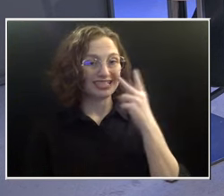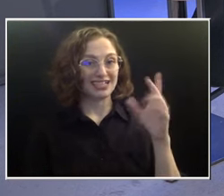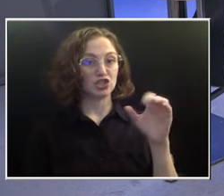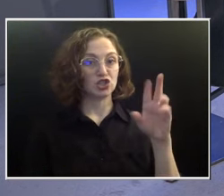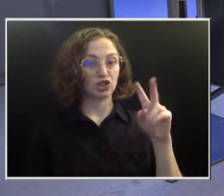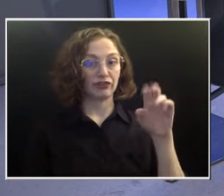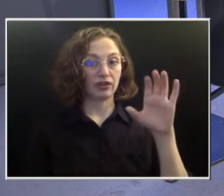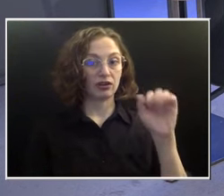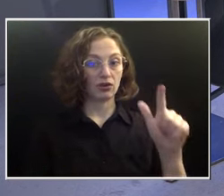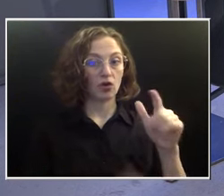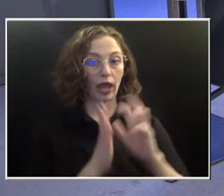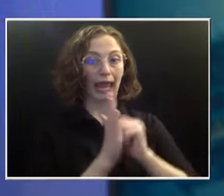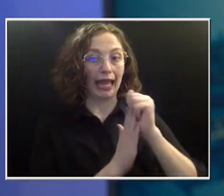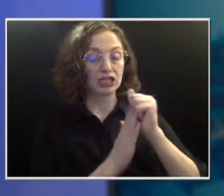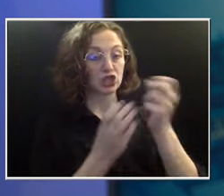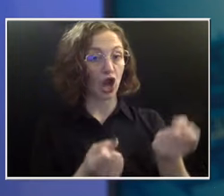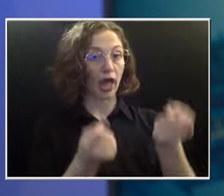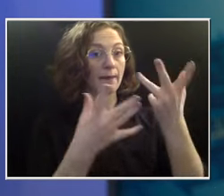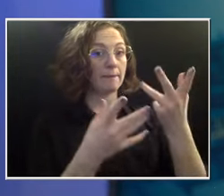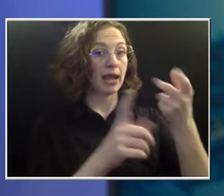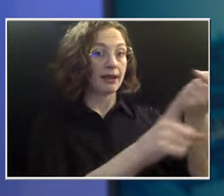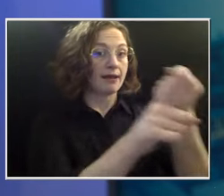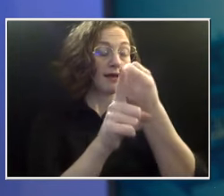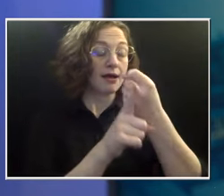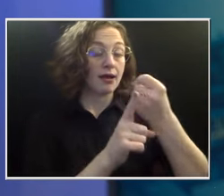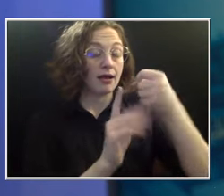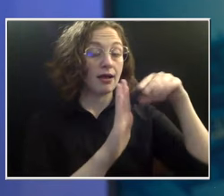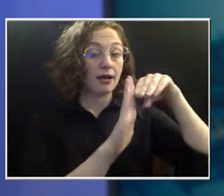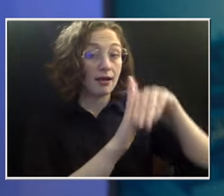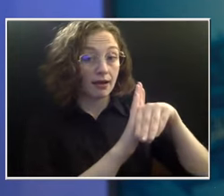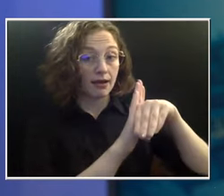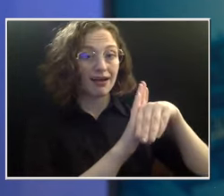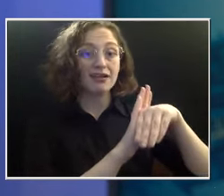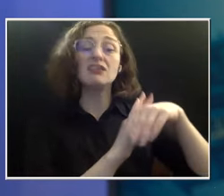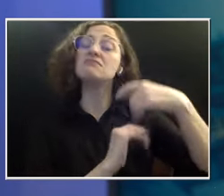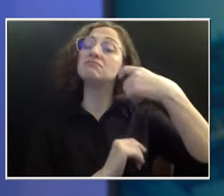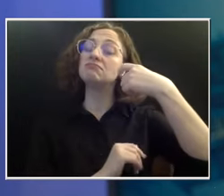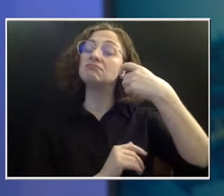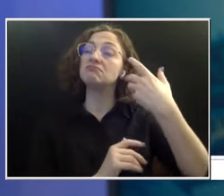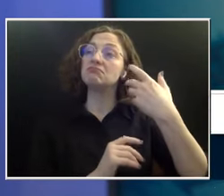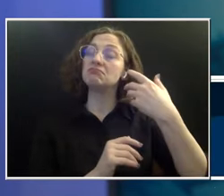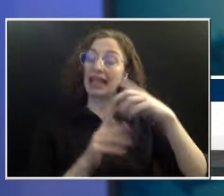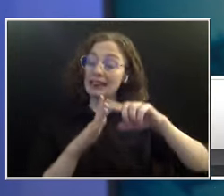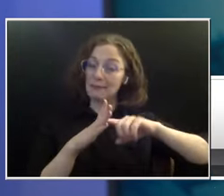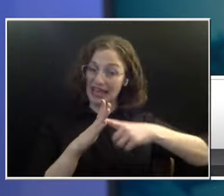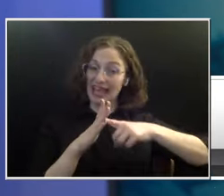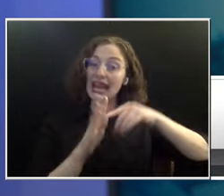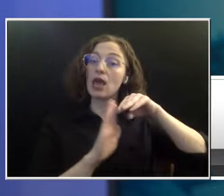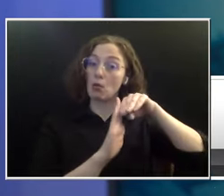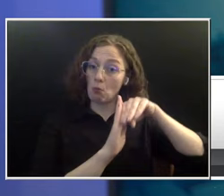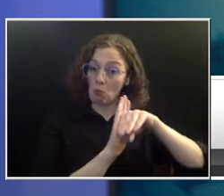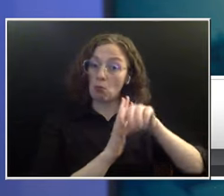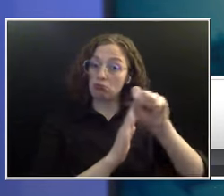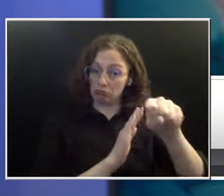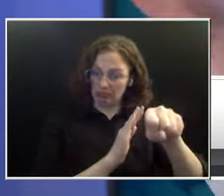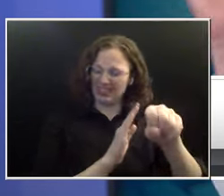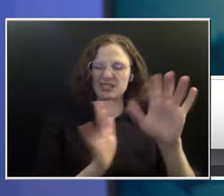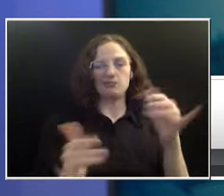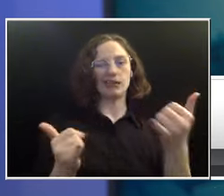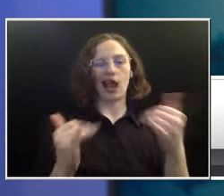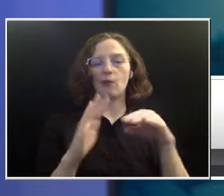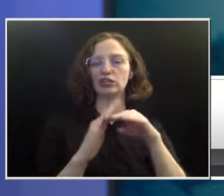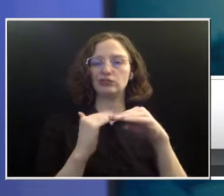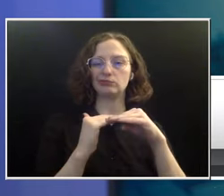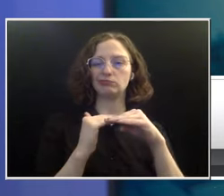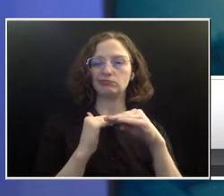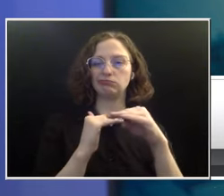You know, they initially declined for a bit, and now they're kind of at a stalemate, actually. So we're sort of hanging out where we've